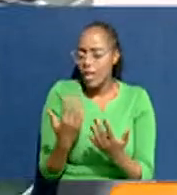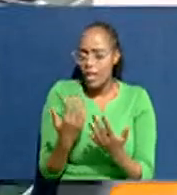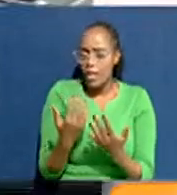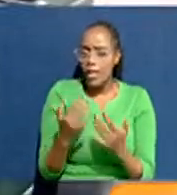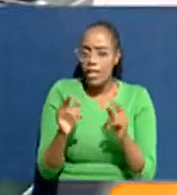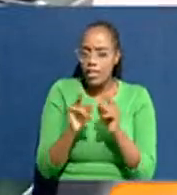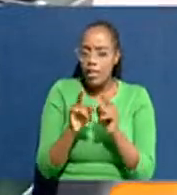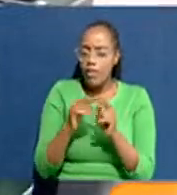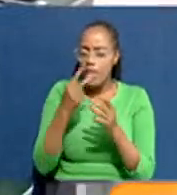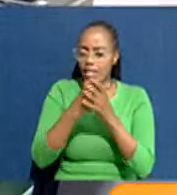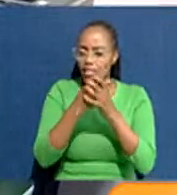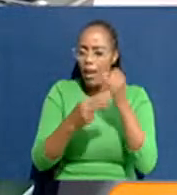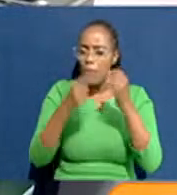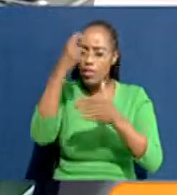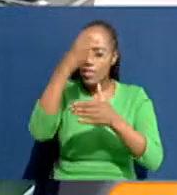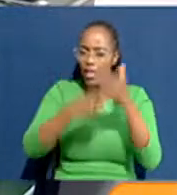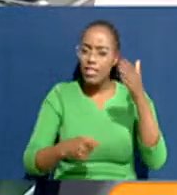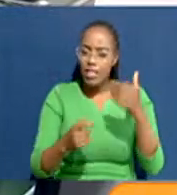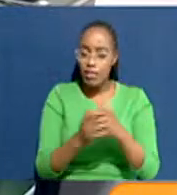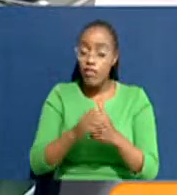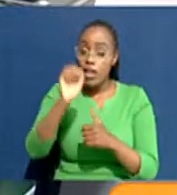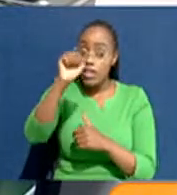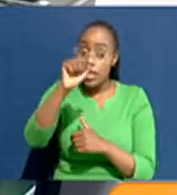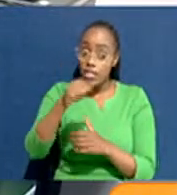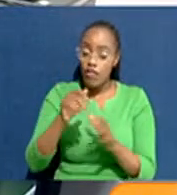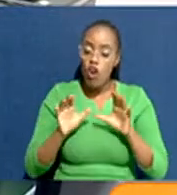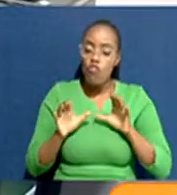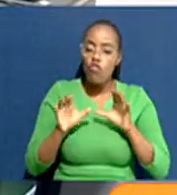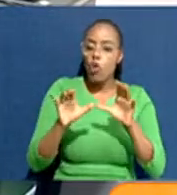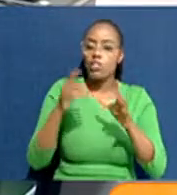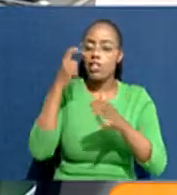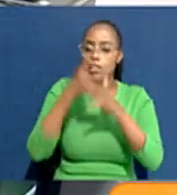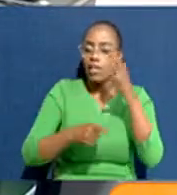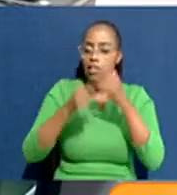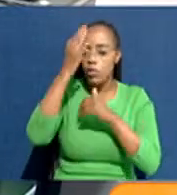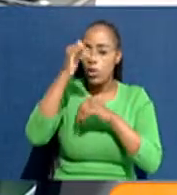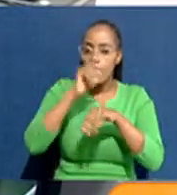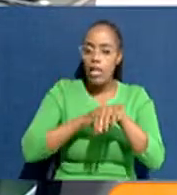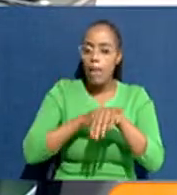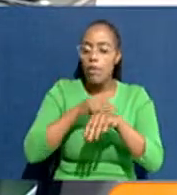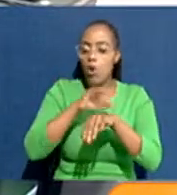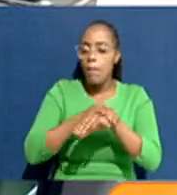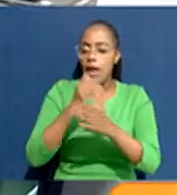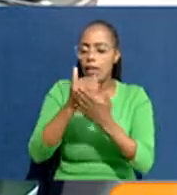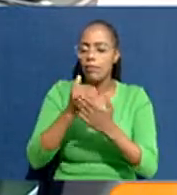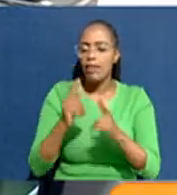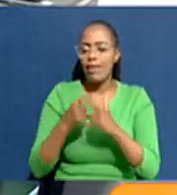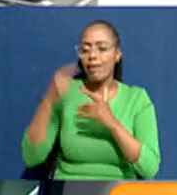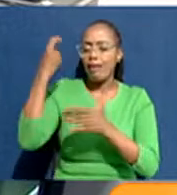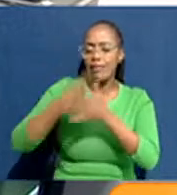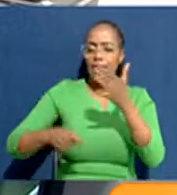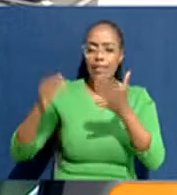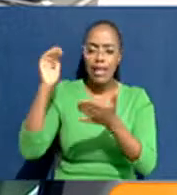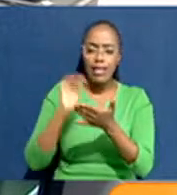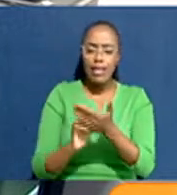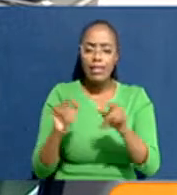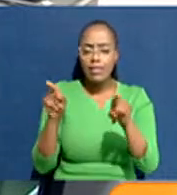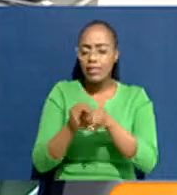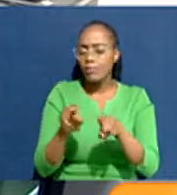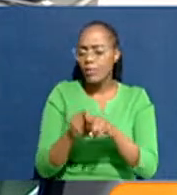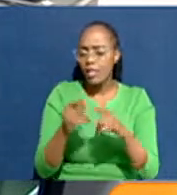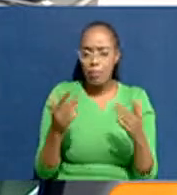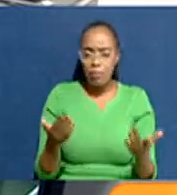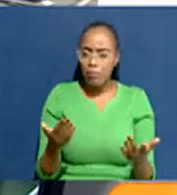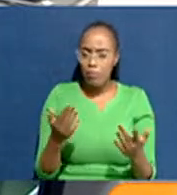double taxation? Forced taxation. Okay. Because when you get your money out, again, you will be taxed. You will be taxed. And then this feels like... Yeah.